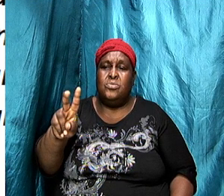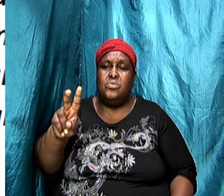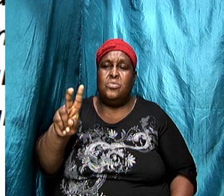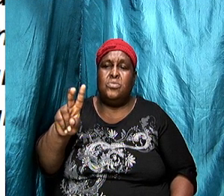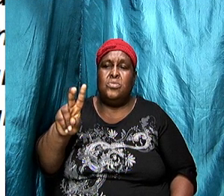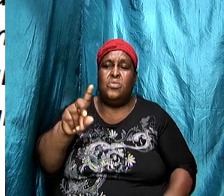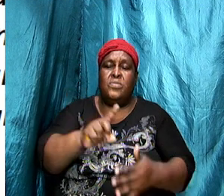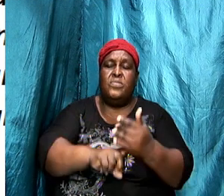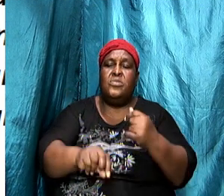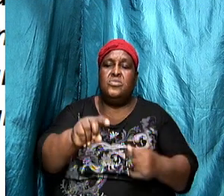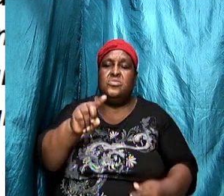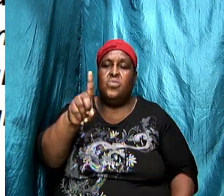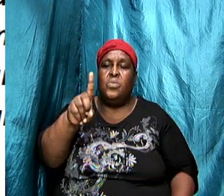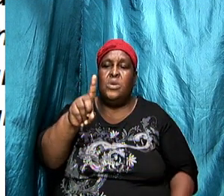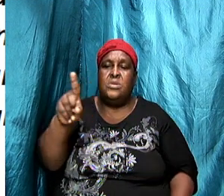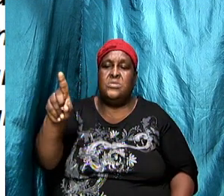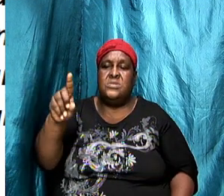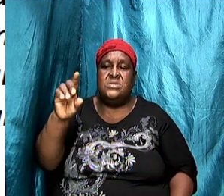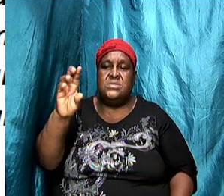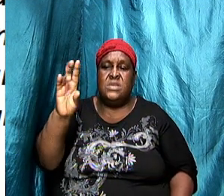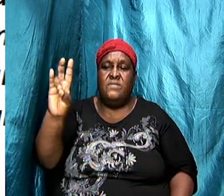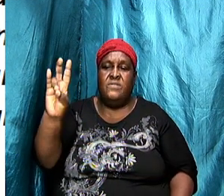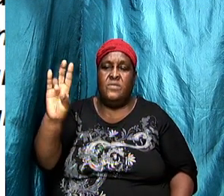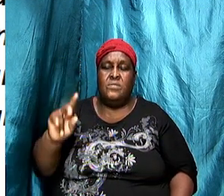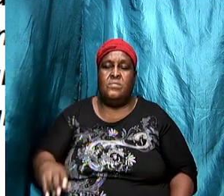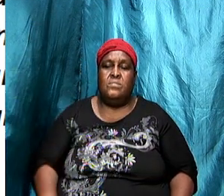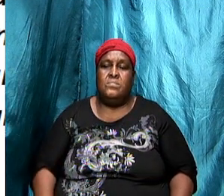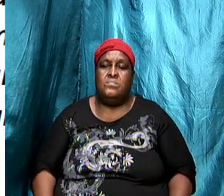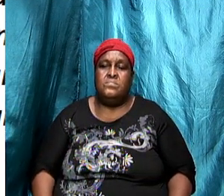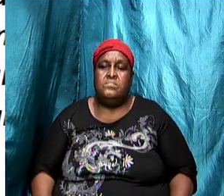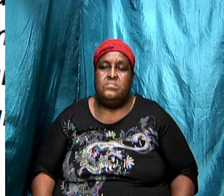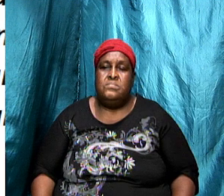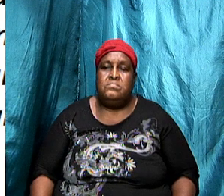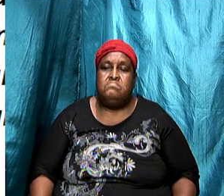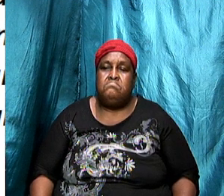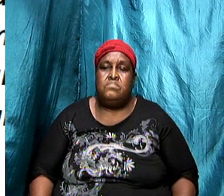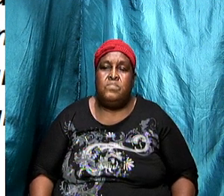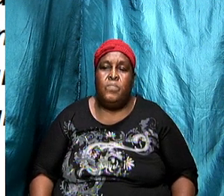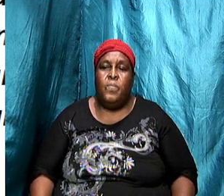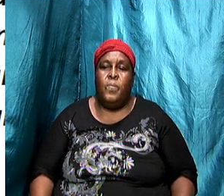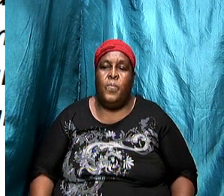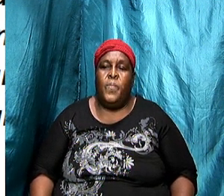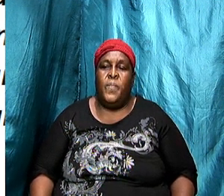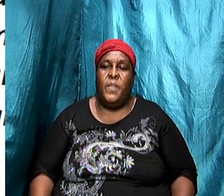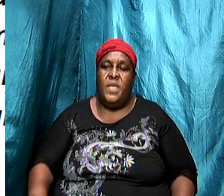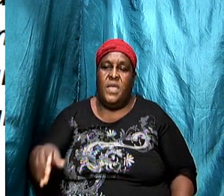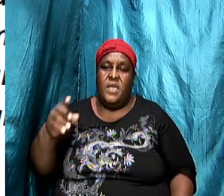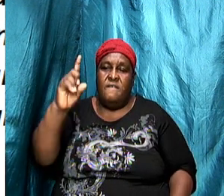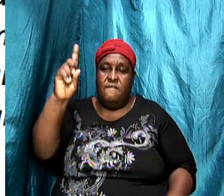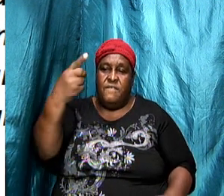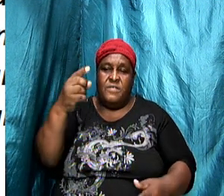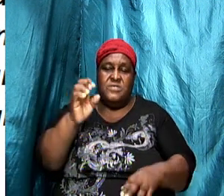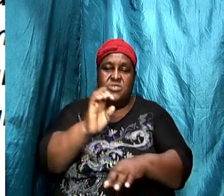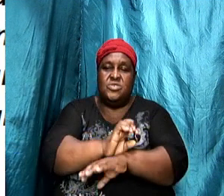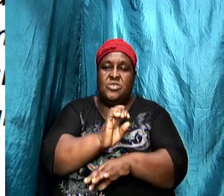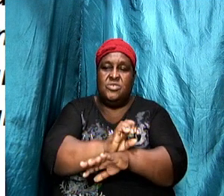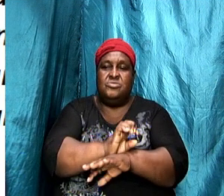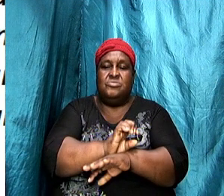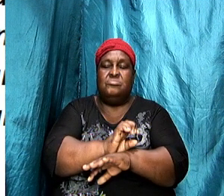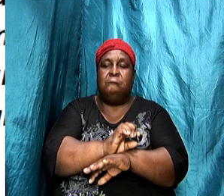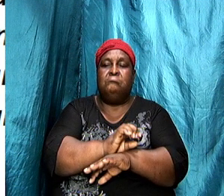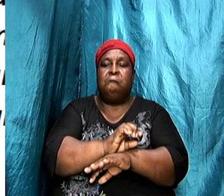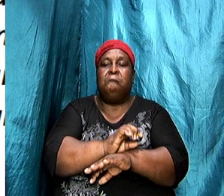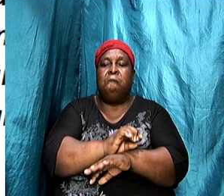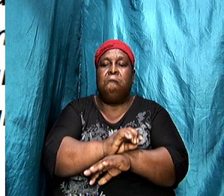and I want us to be in this together amen Revelation chapter number two and we're dealing with now the first church and Revelation